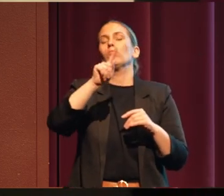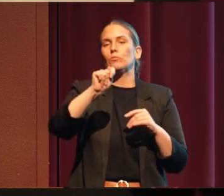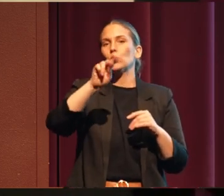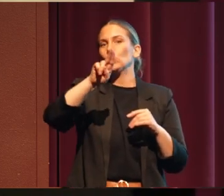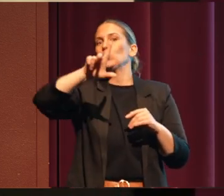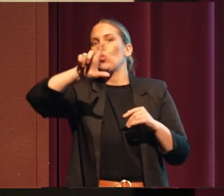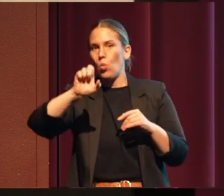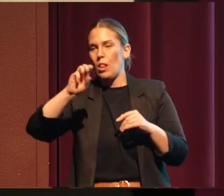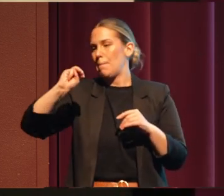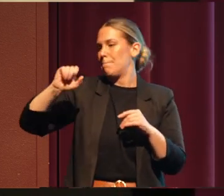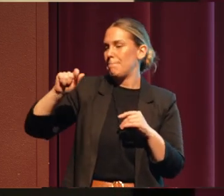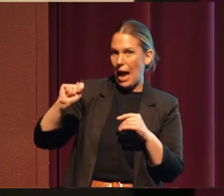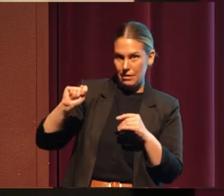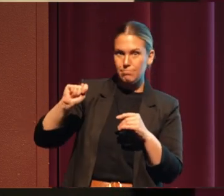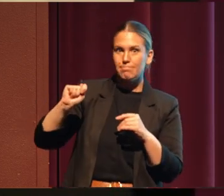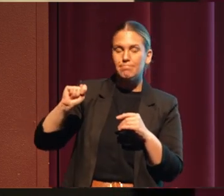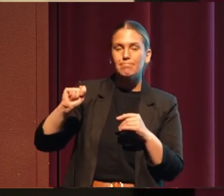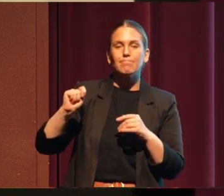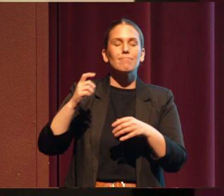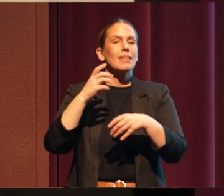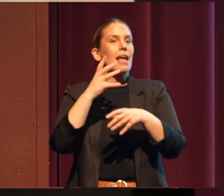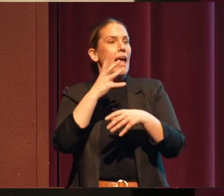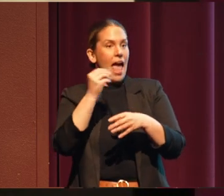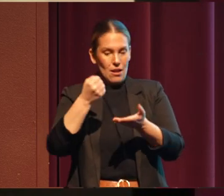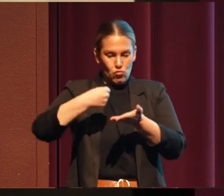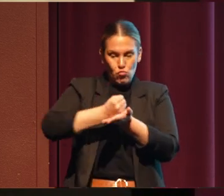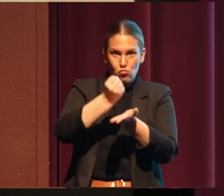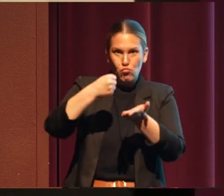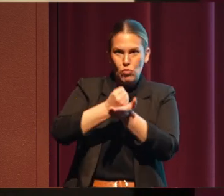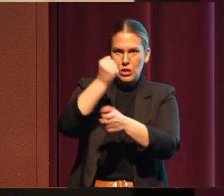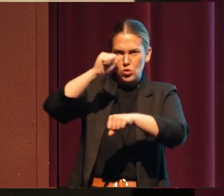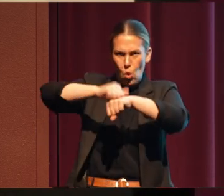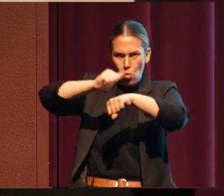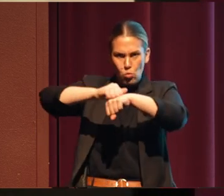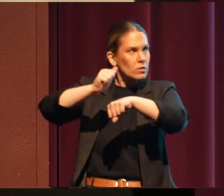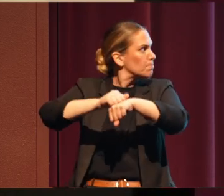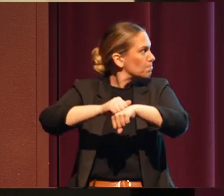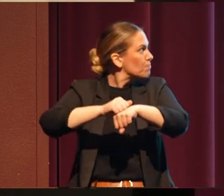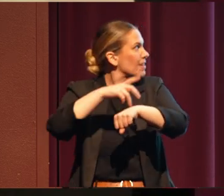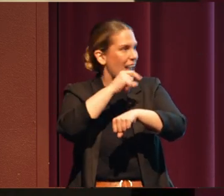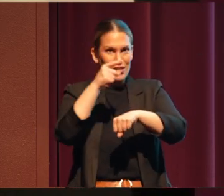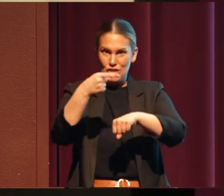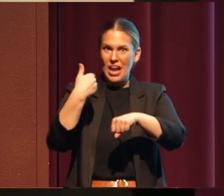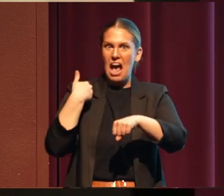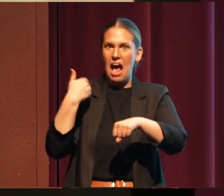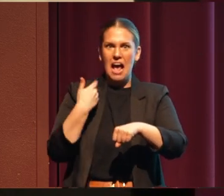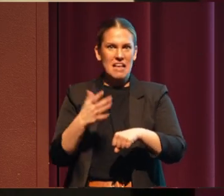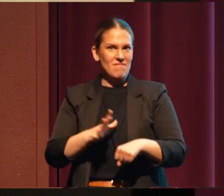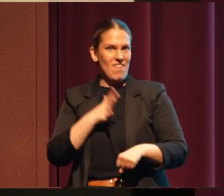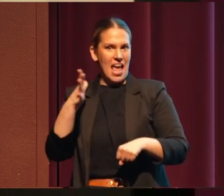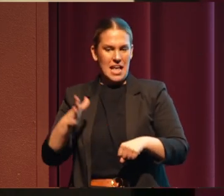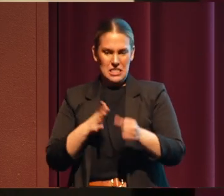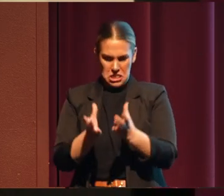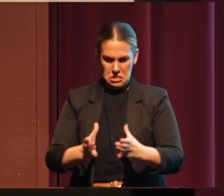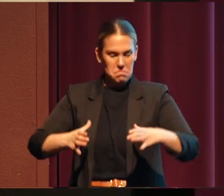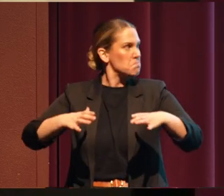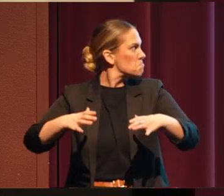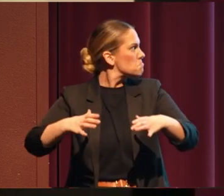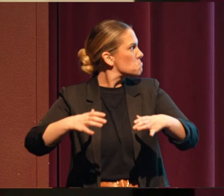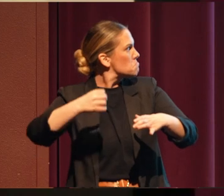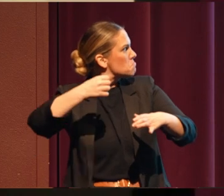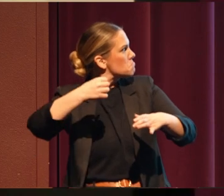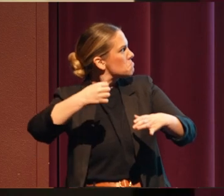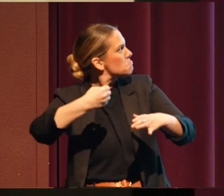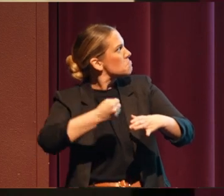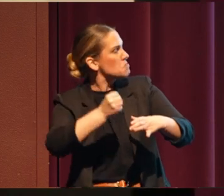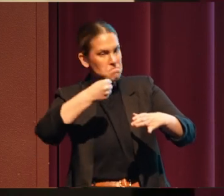You see a grinding stone, and then she has a really snazzy mortal and pestle because it actually has kind of two little ears coming up on it.